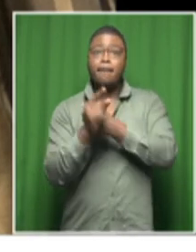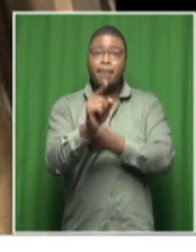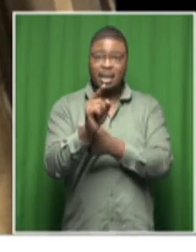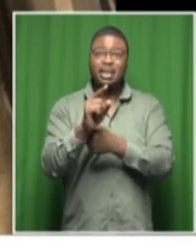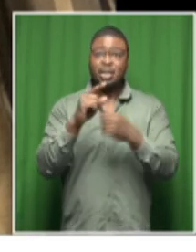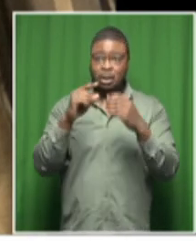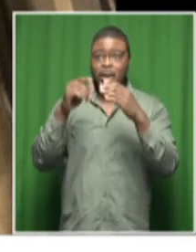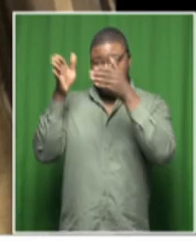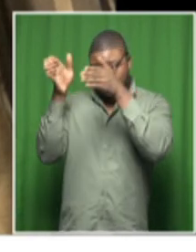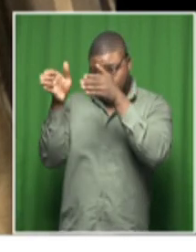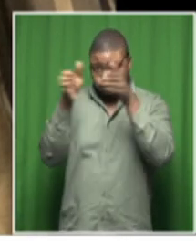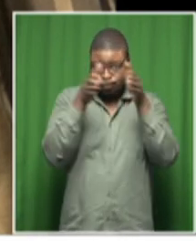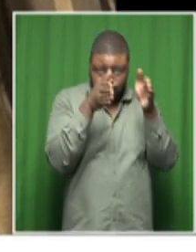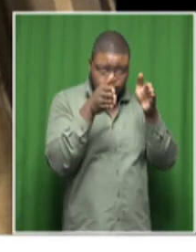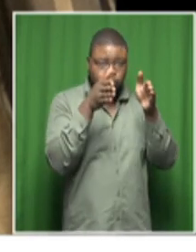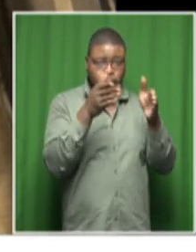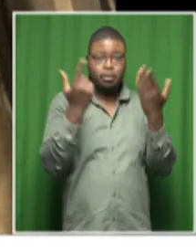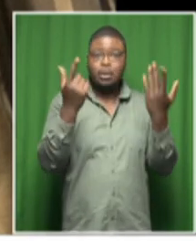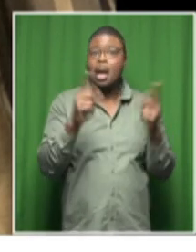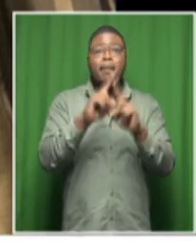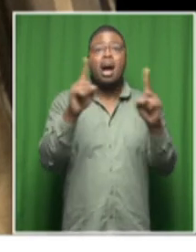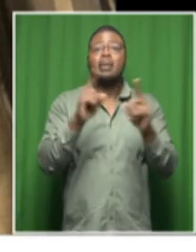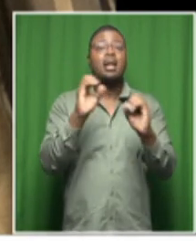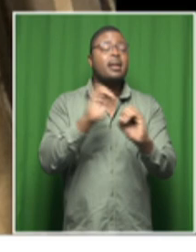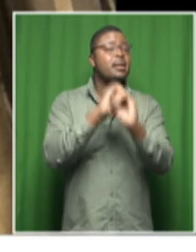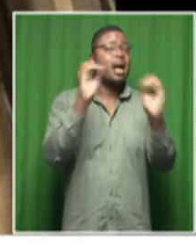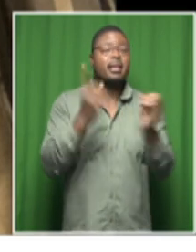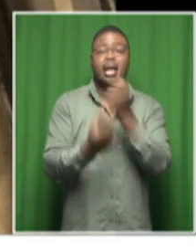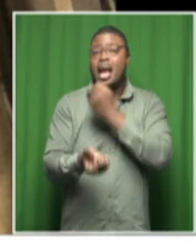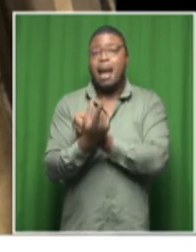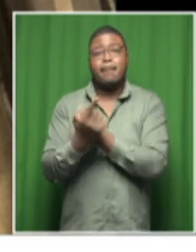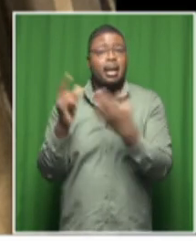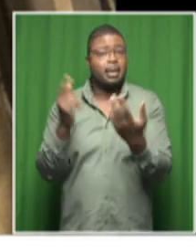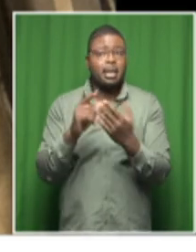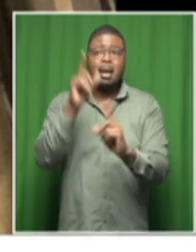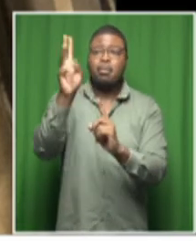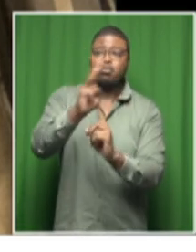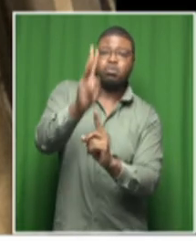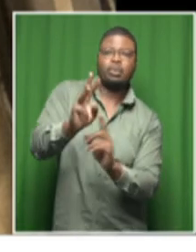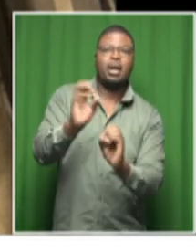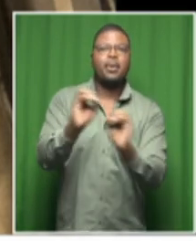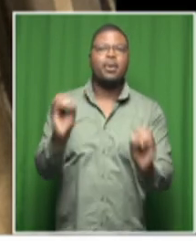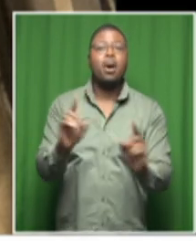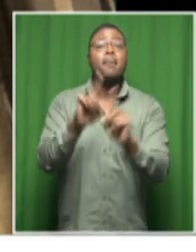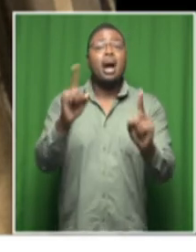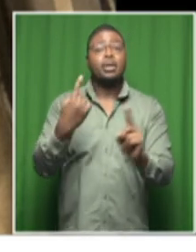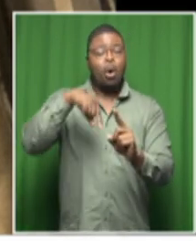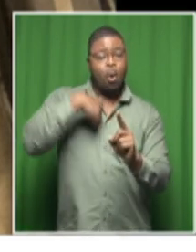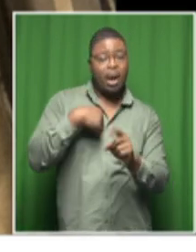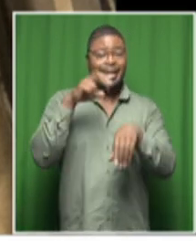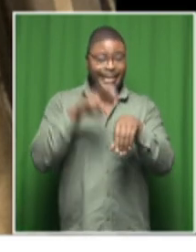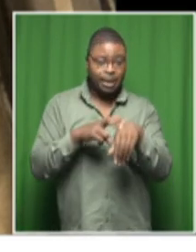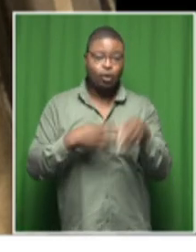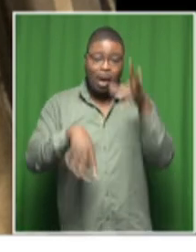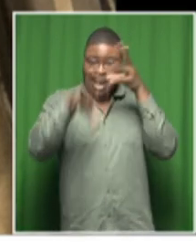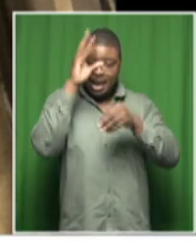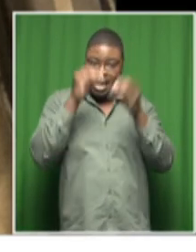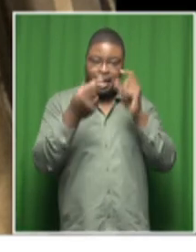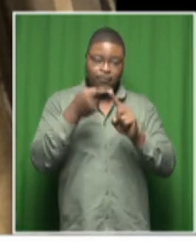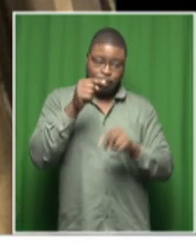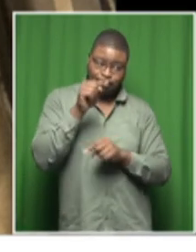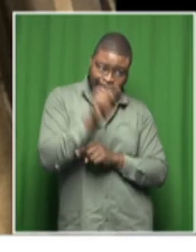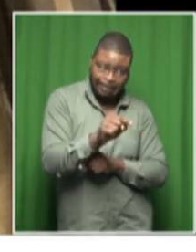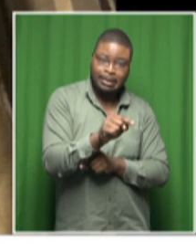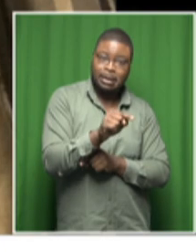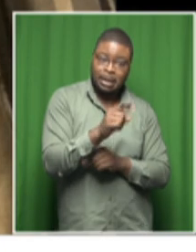away nobody cares nothing happens and i think we should have learned from this and avoid situations like